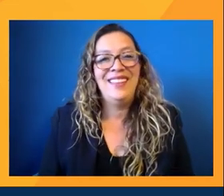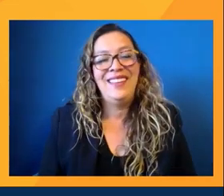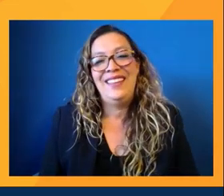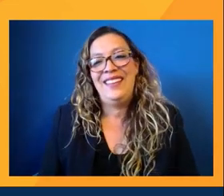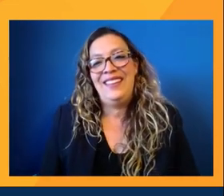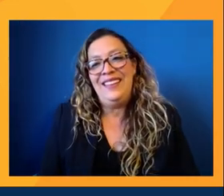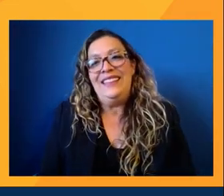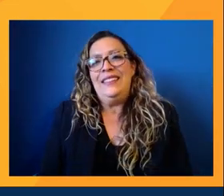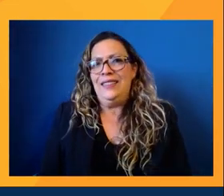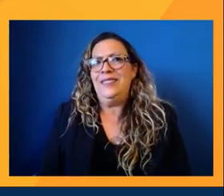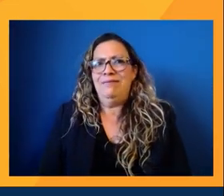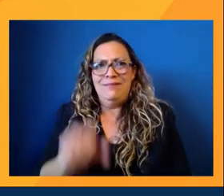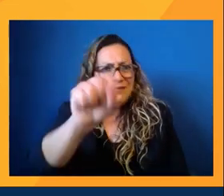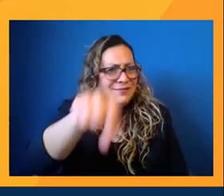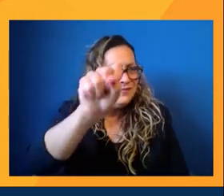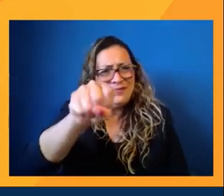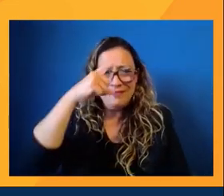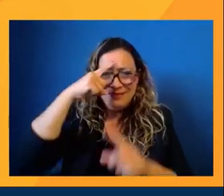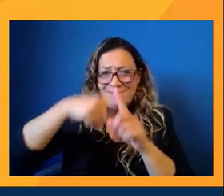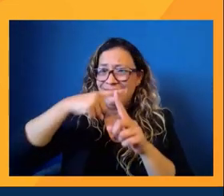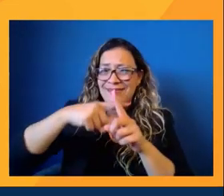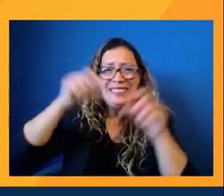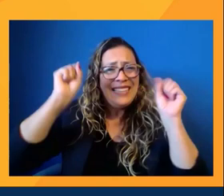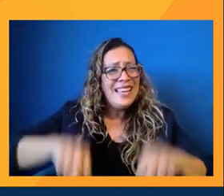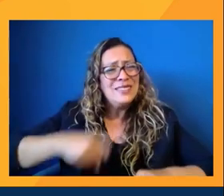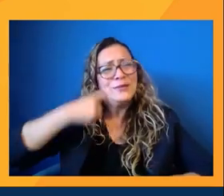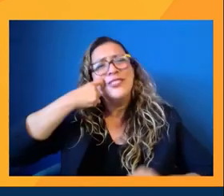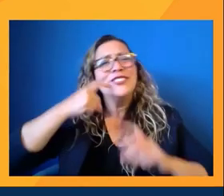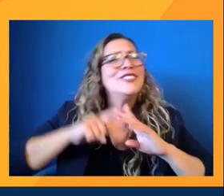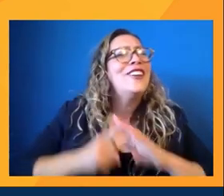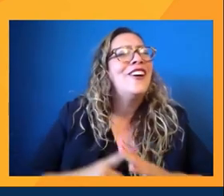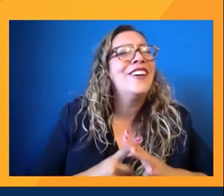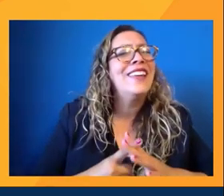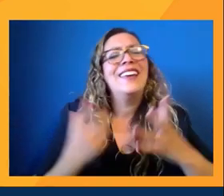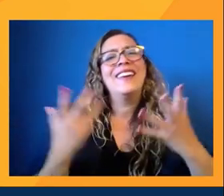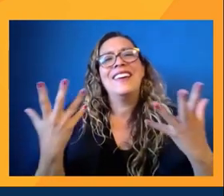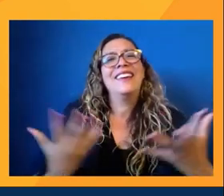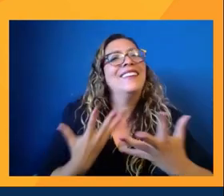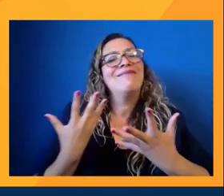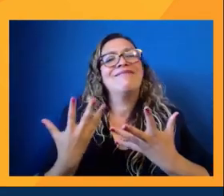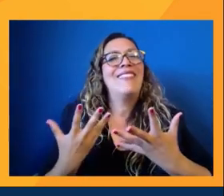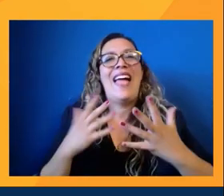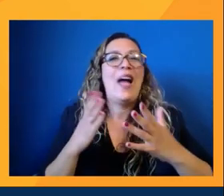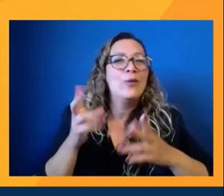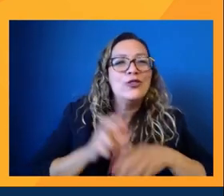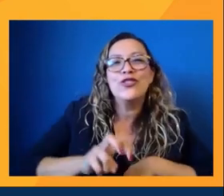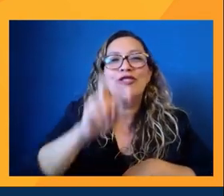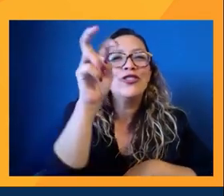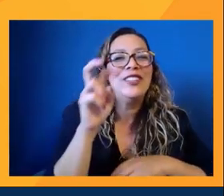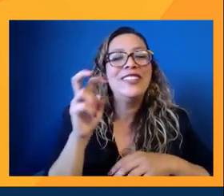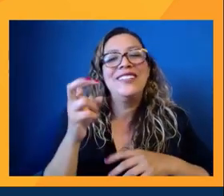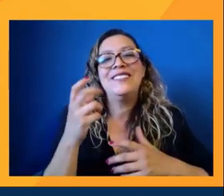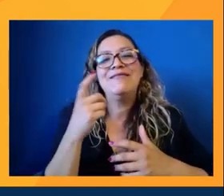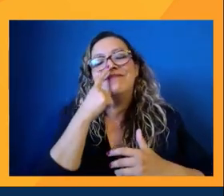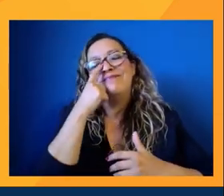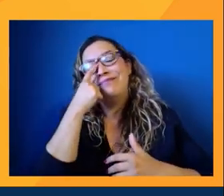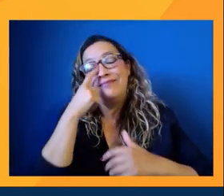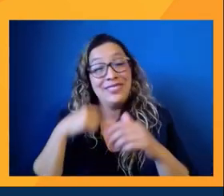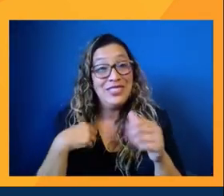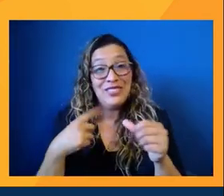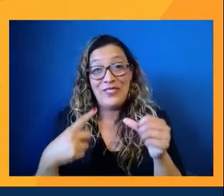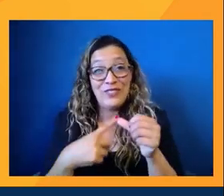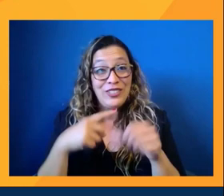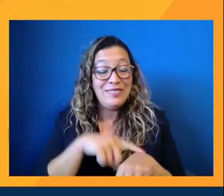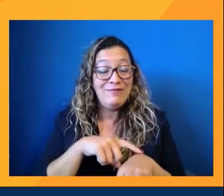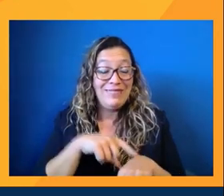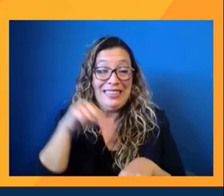I absolutely, we're barely starting our, our journey. I think that this is the first time, you know, and